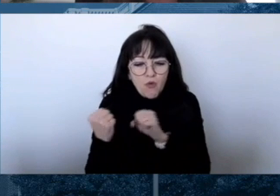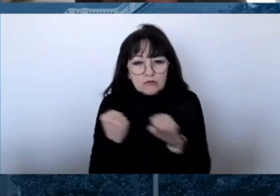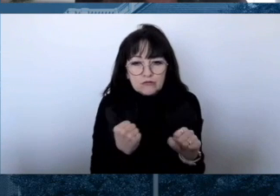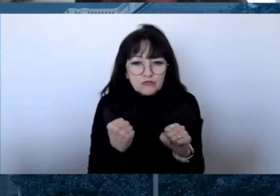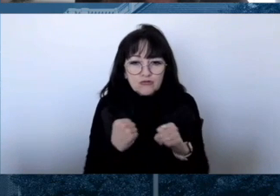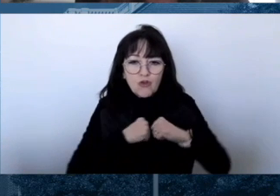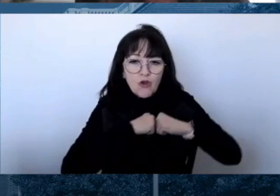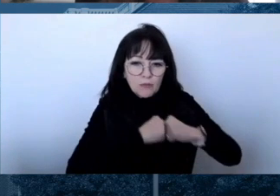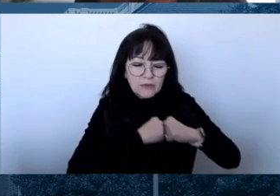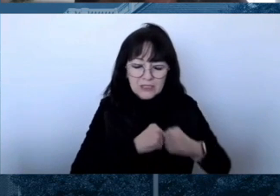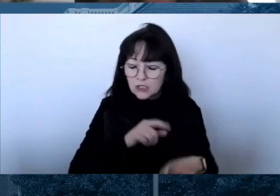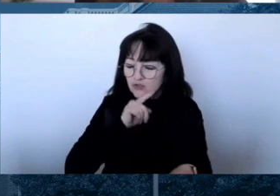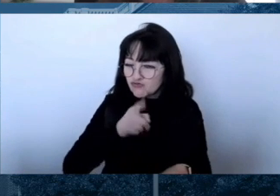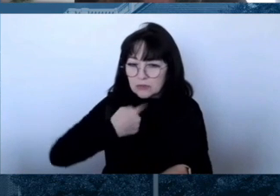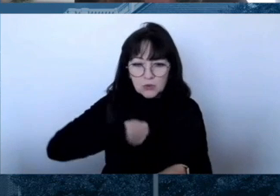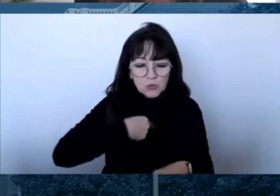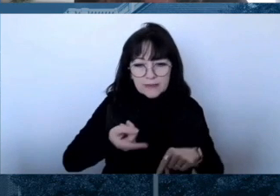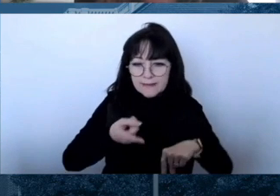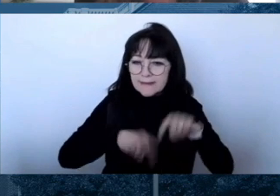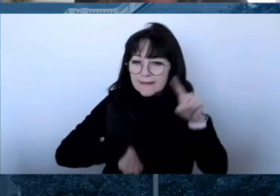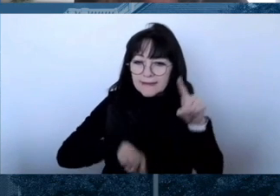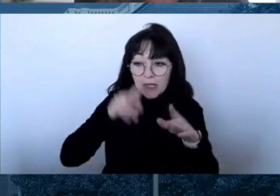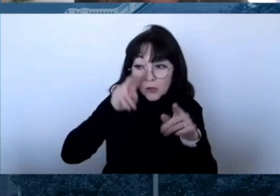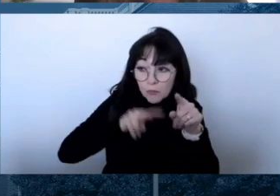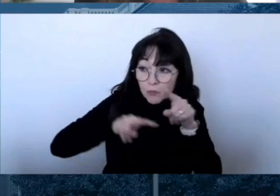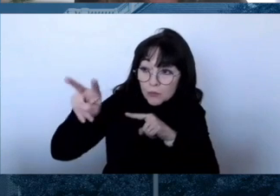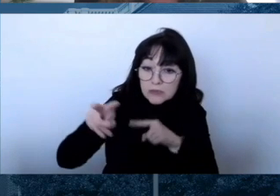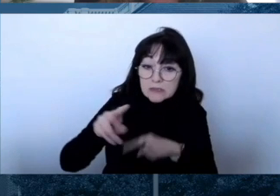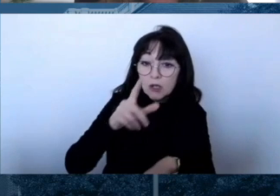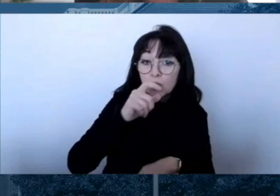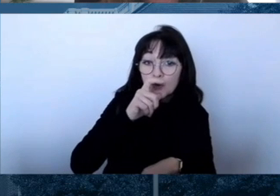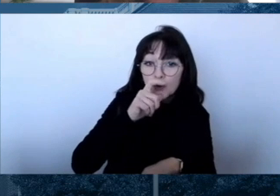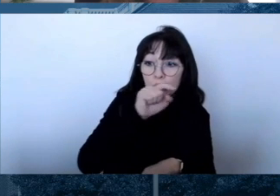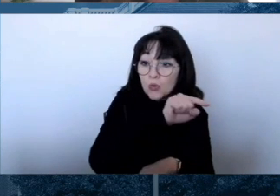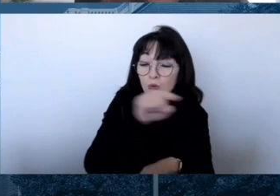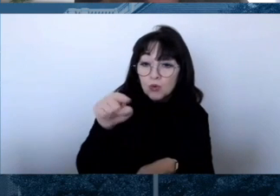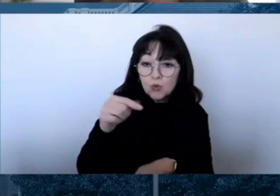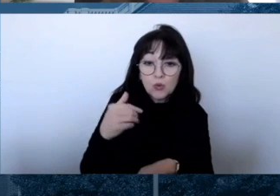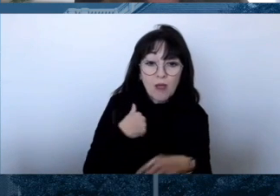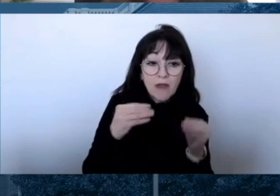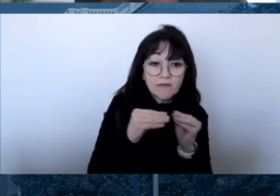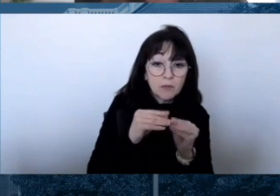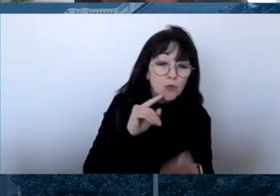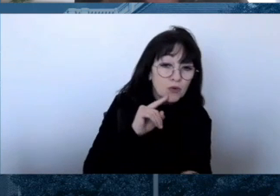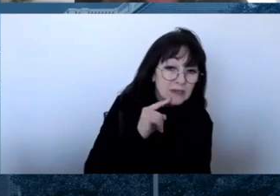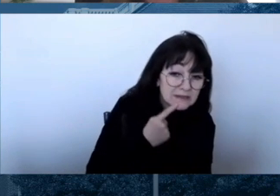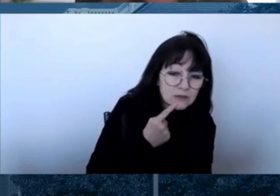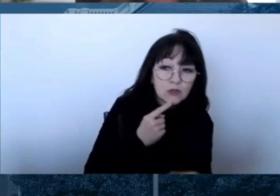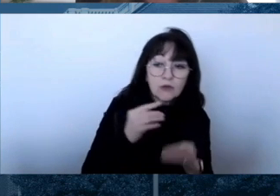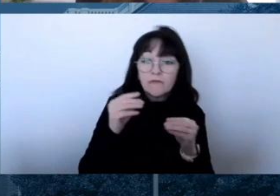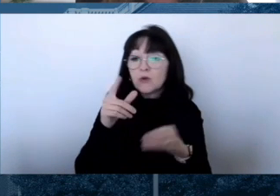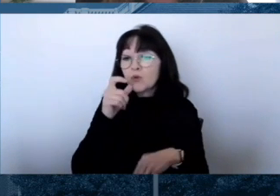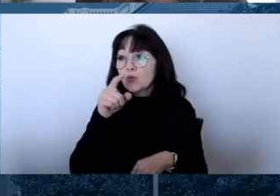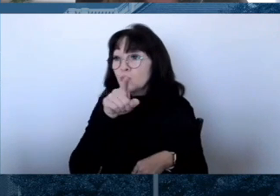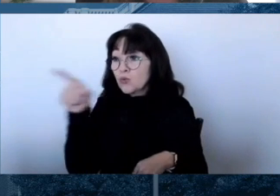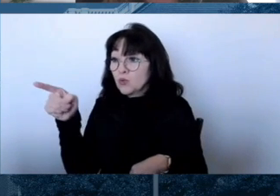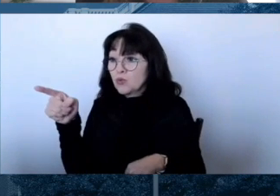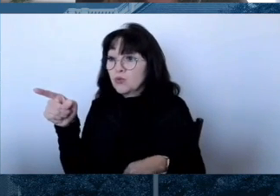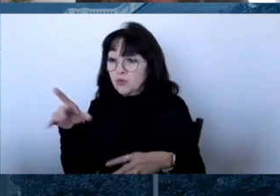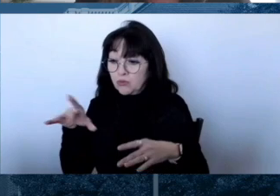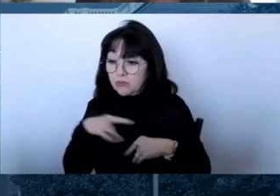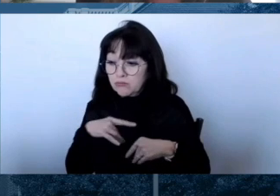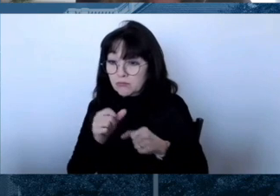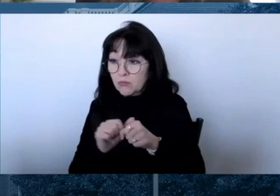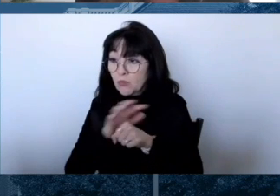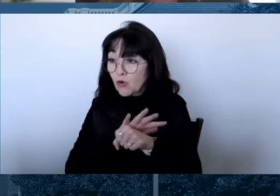illness. And you can continue to have long-term health issues after COVID-19 infection.